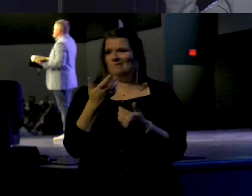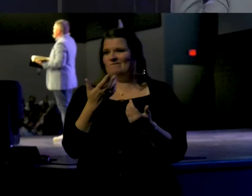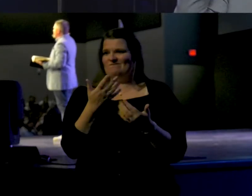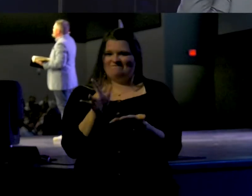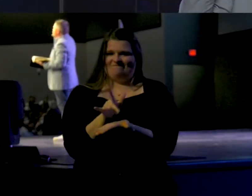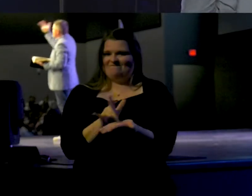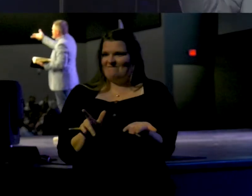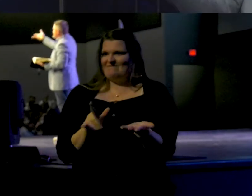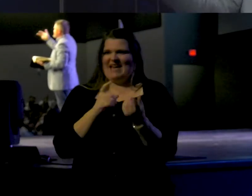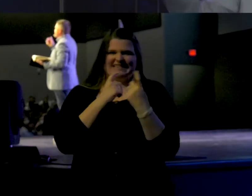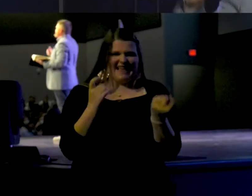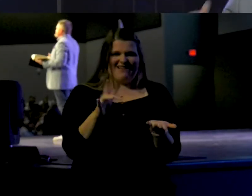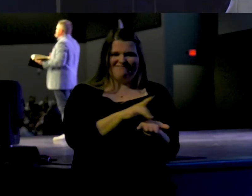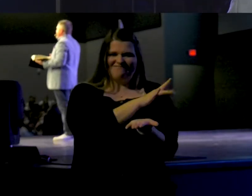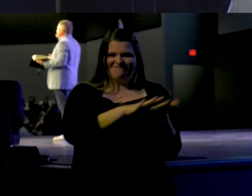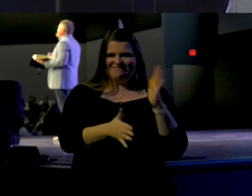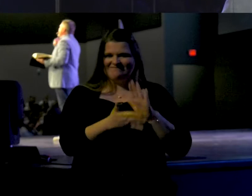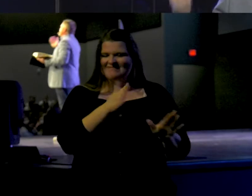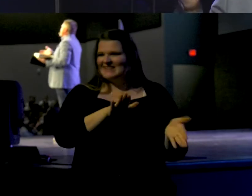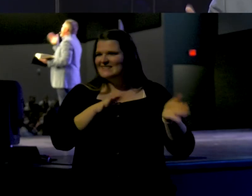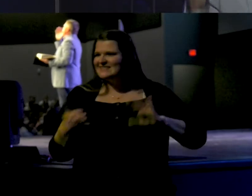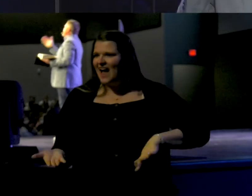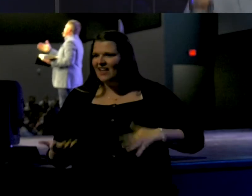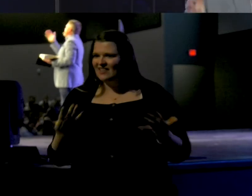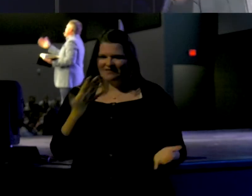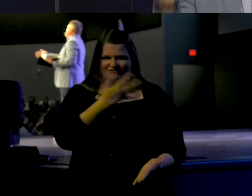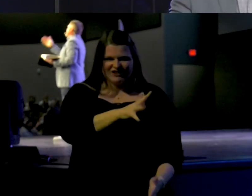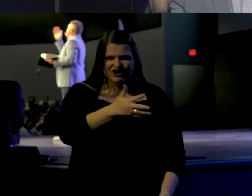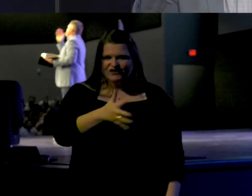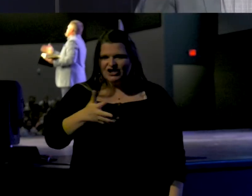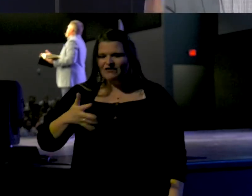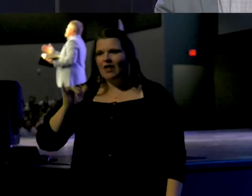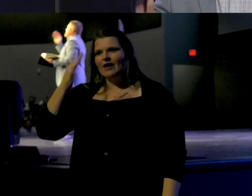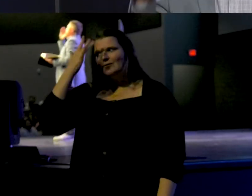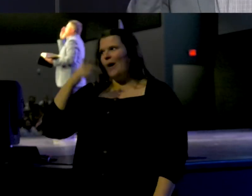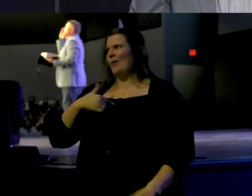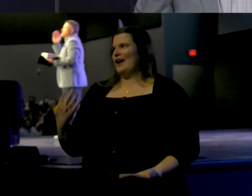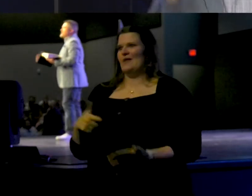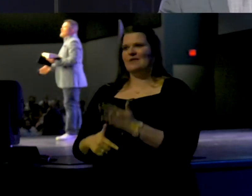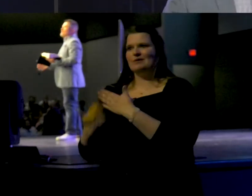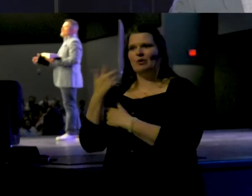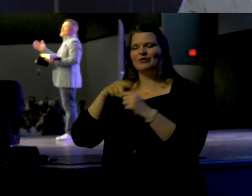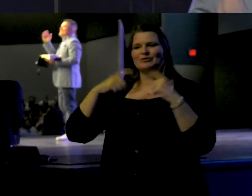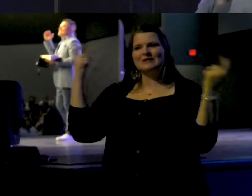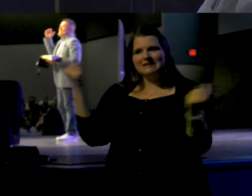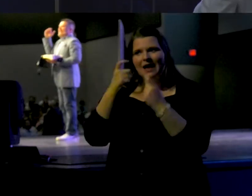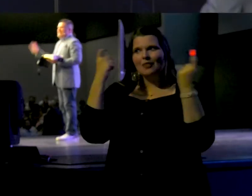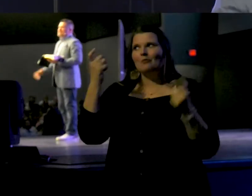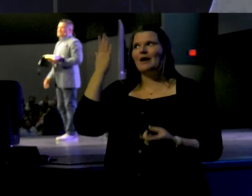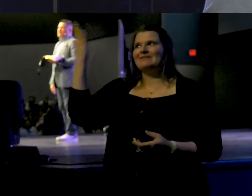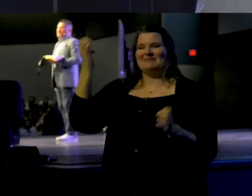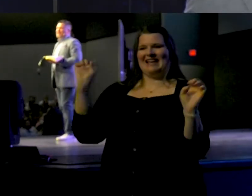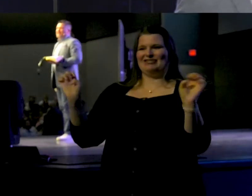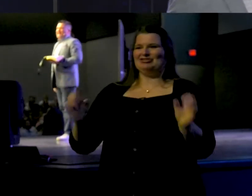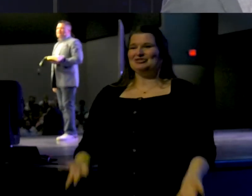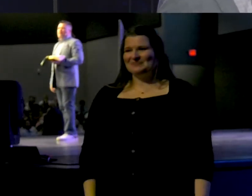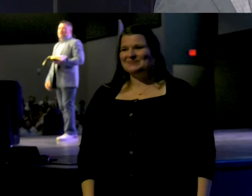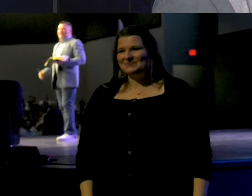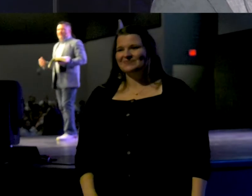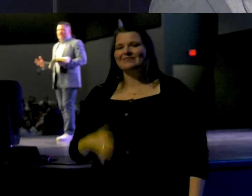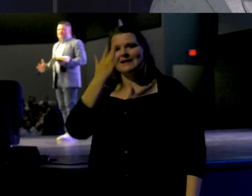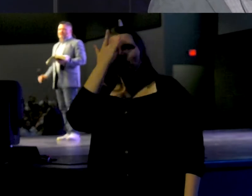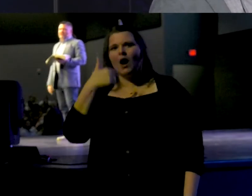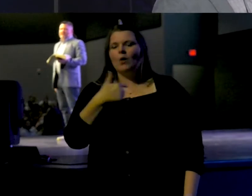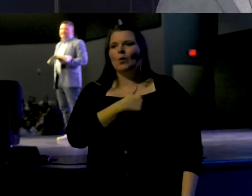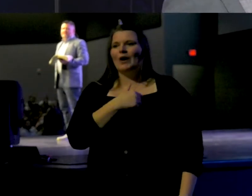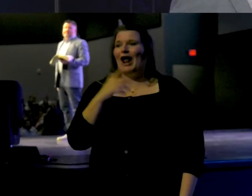finished sin. Jesus finished death. It's why we came in here this morning to celebrate Easter. It's